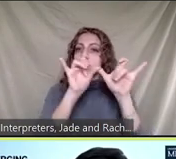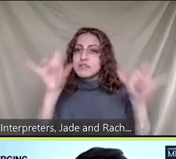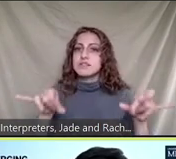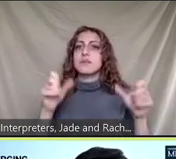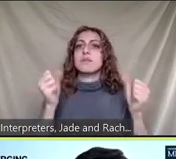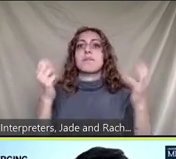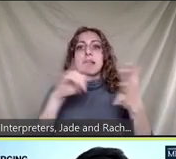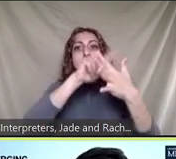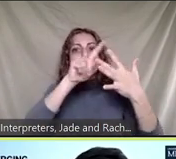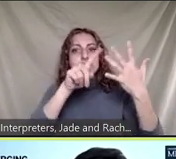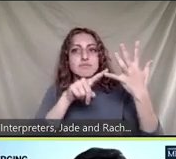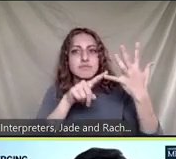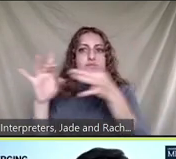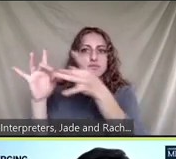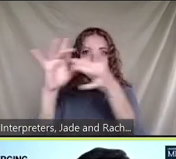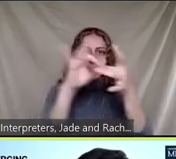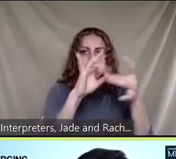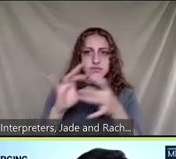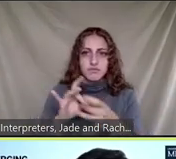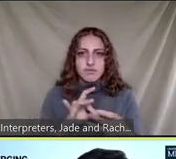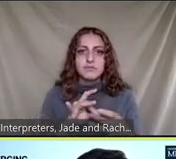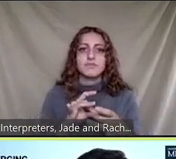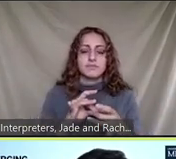their interaction for example next